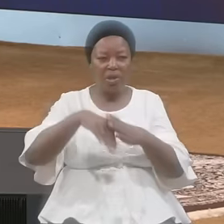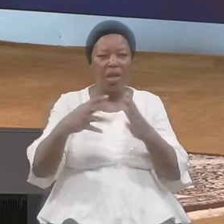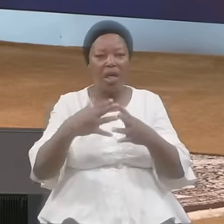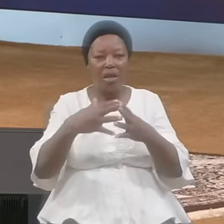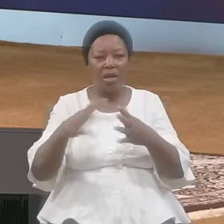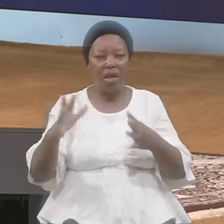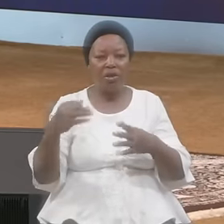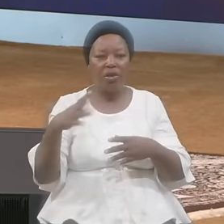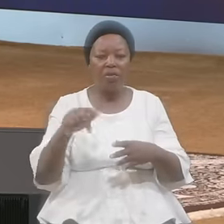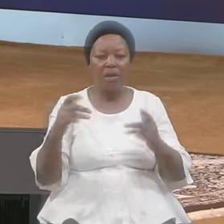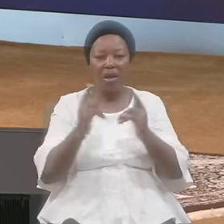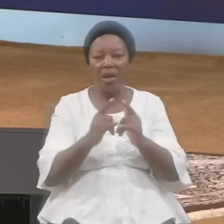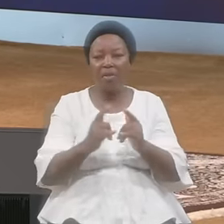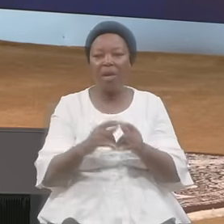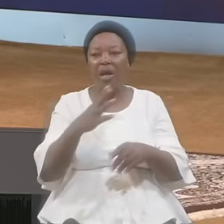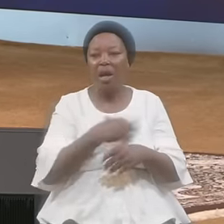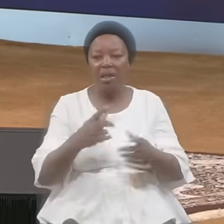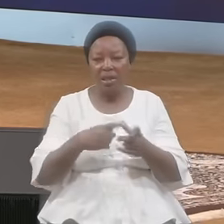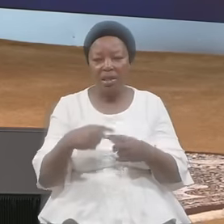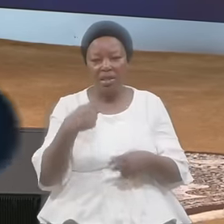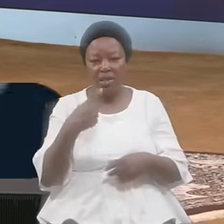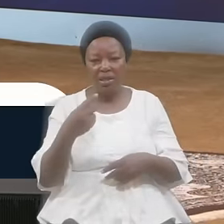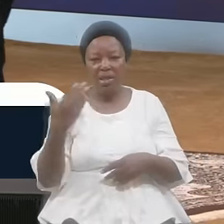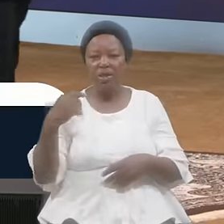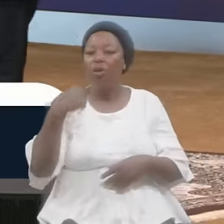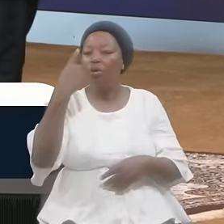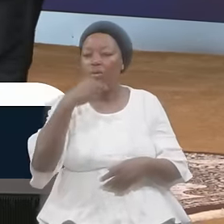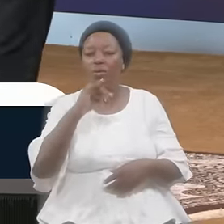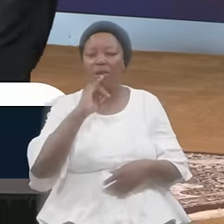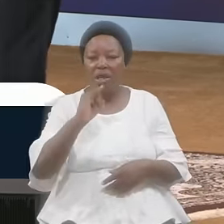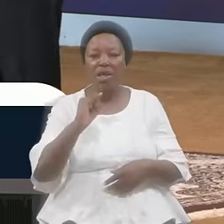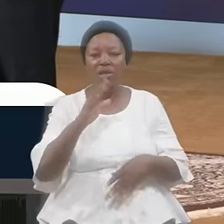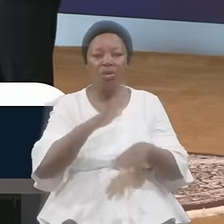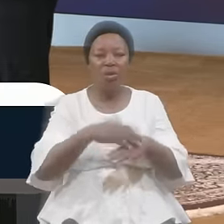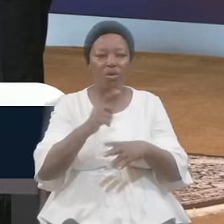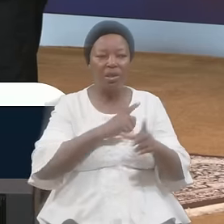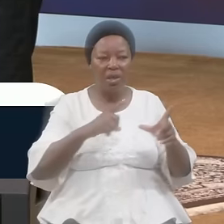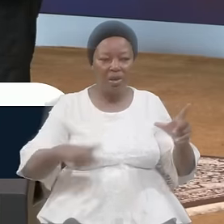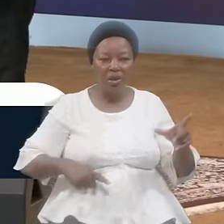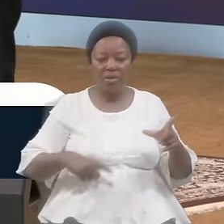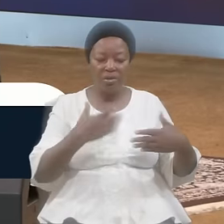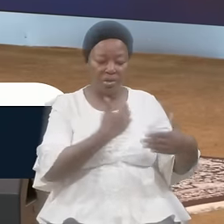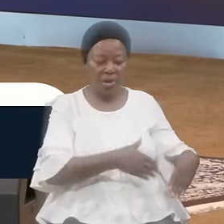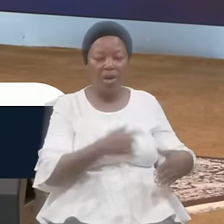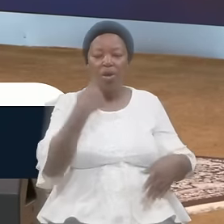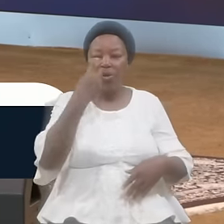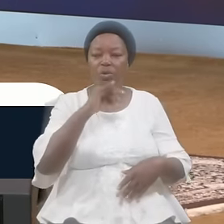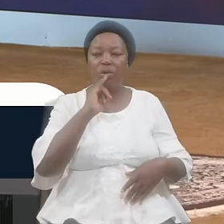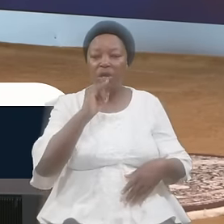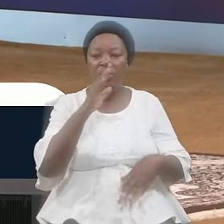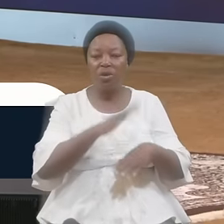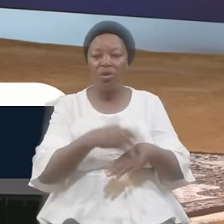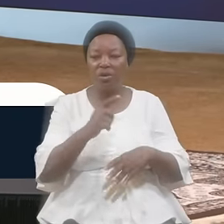Of The Car And Said Who Is On The Lord Side Who Is